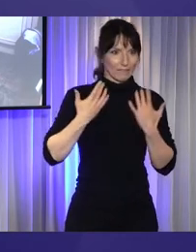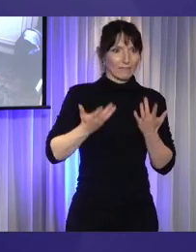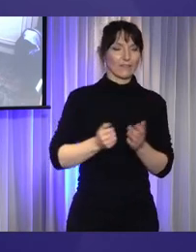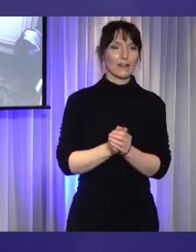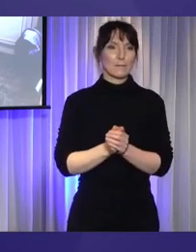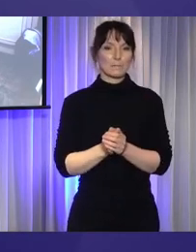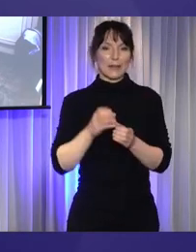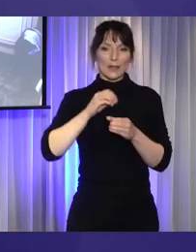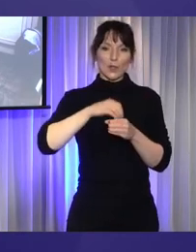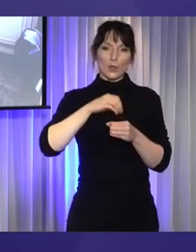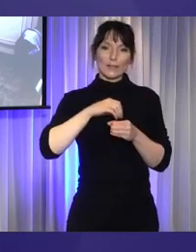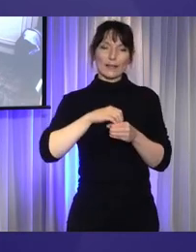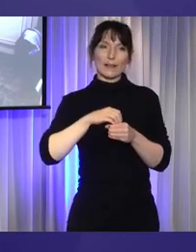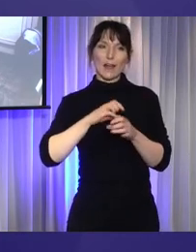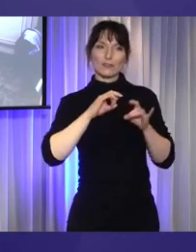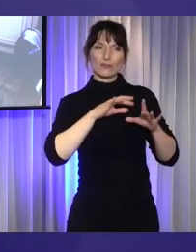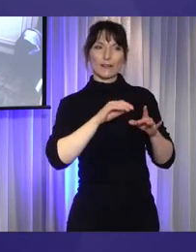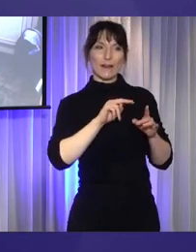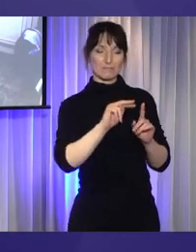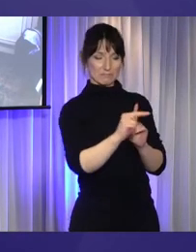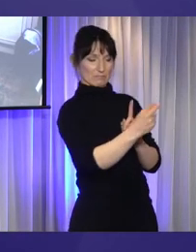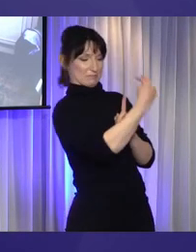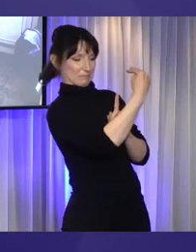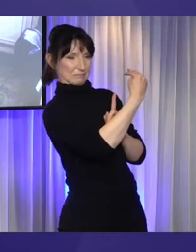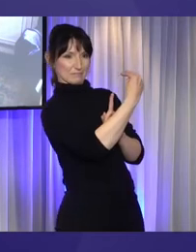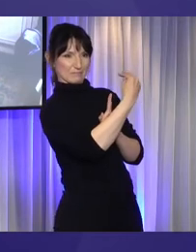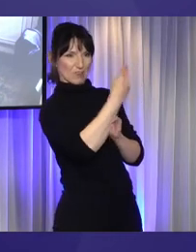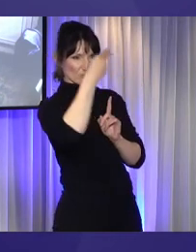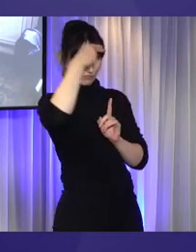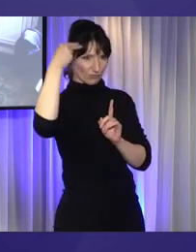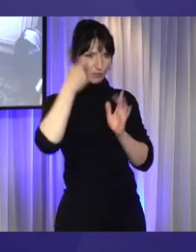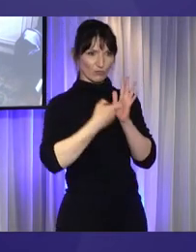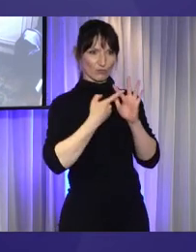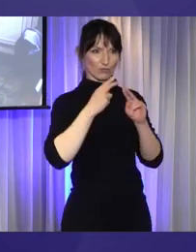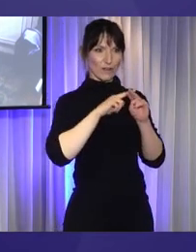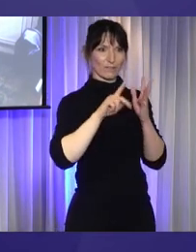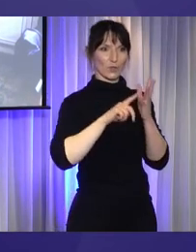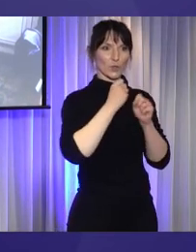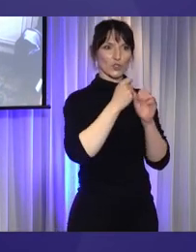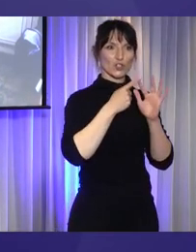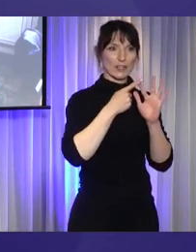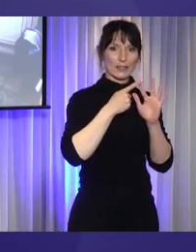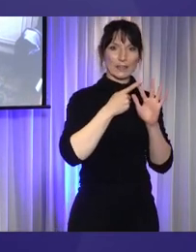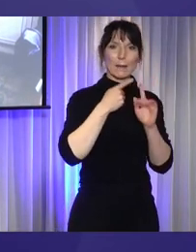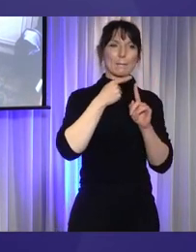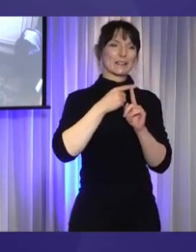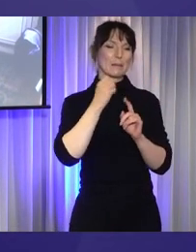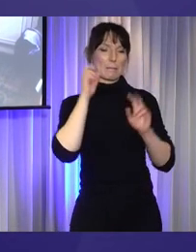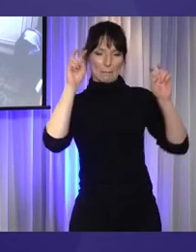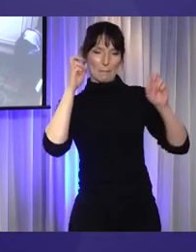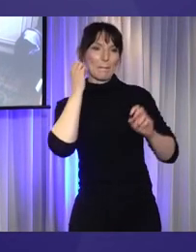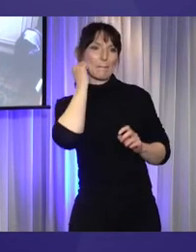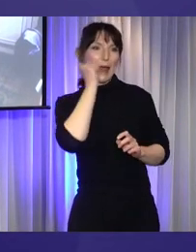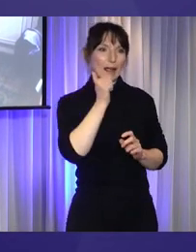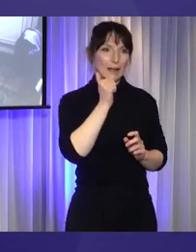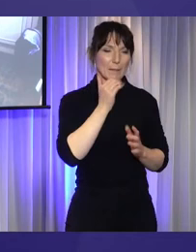Including Australia's perception of me as a refugee and being categorized as a black person, which only allows people to see my